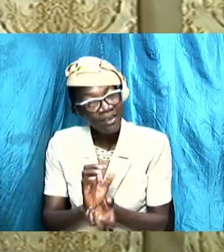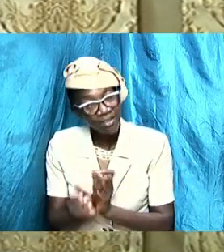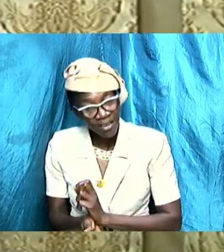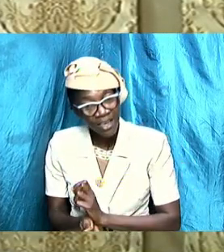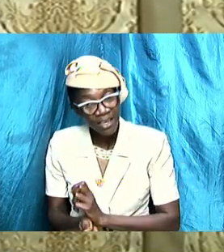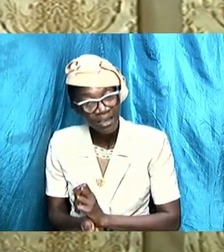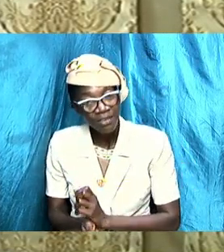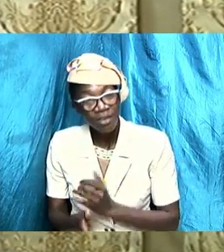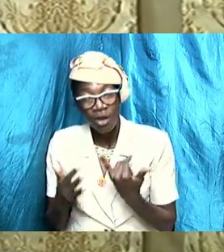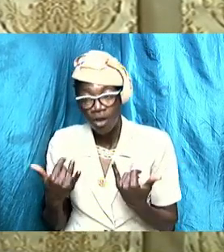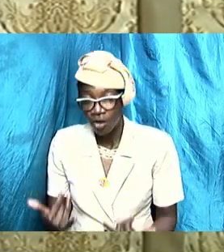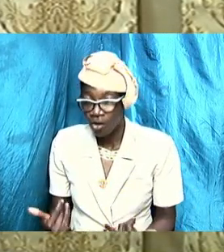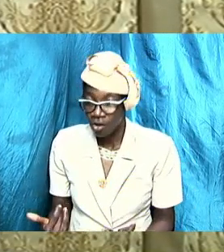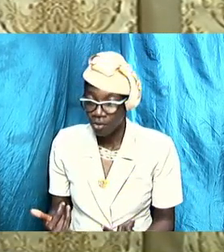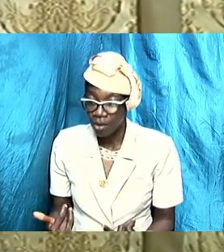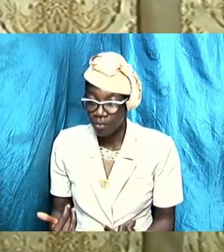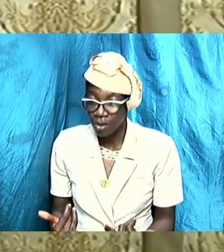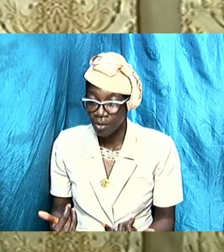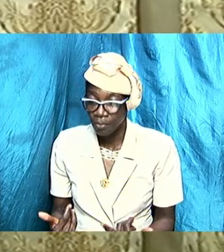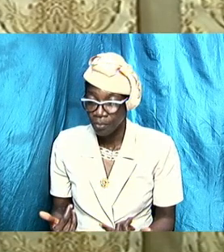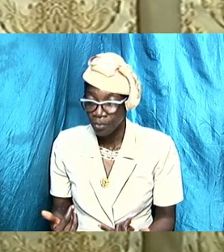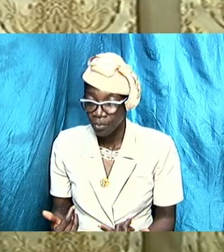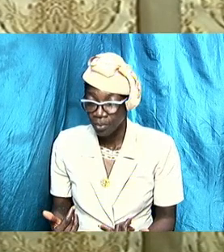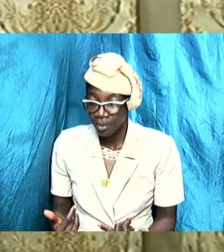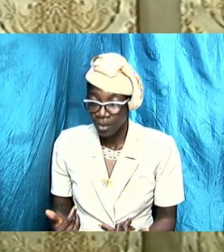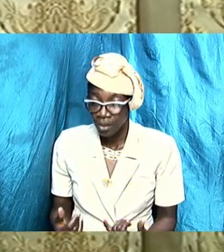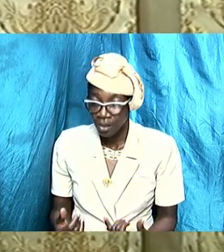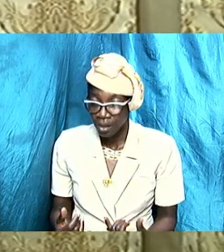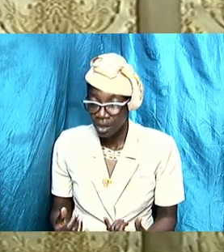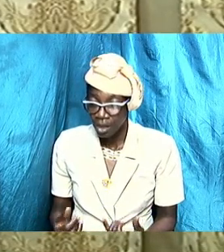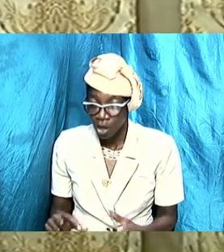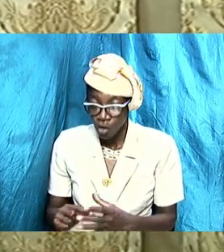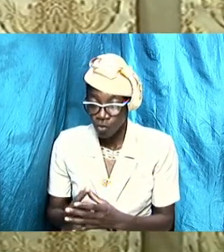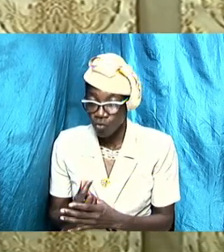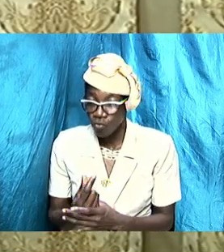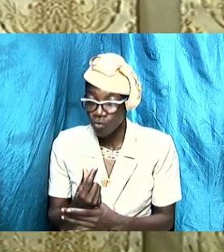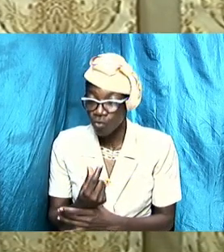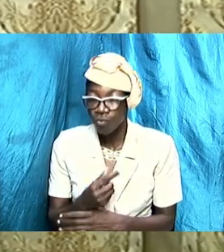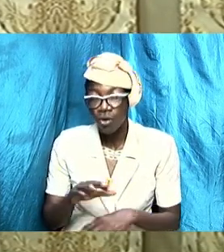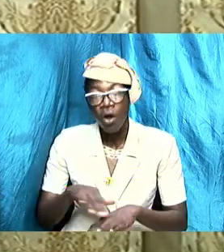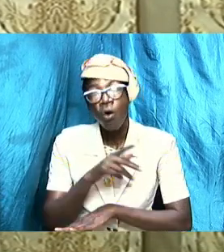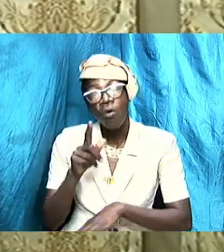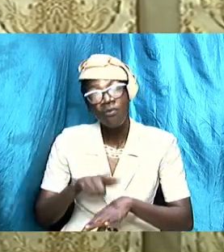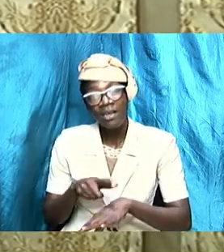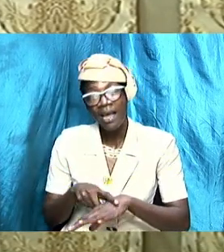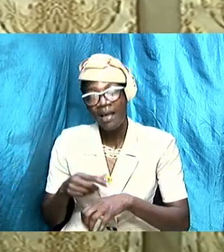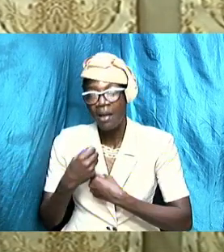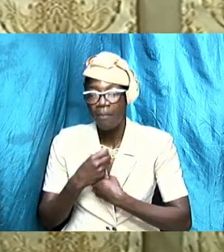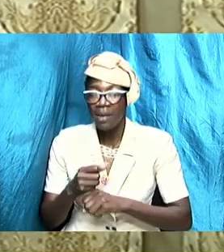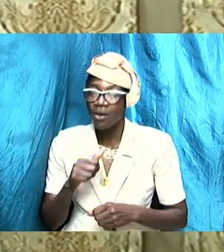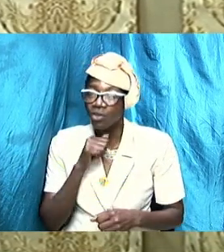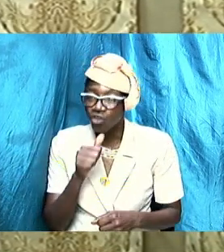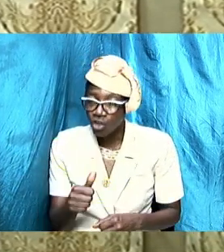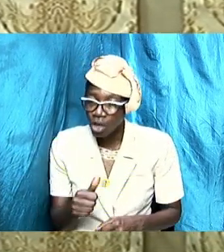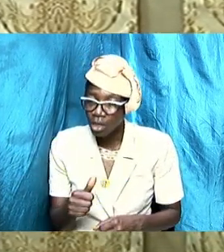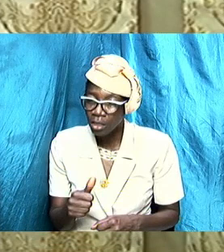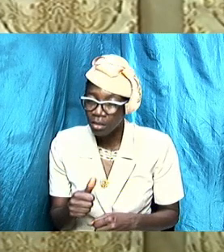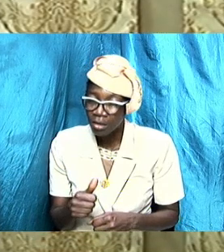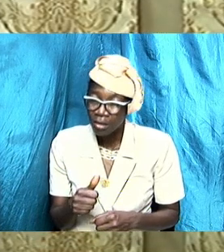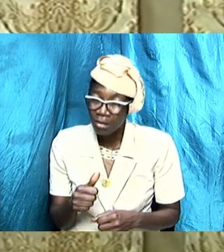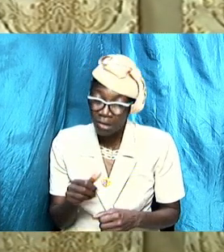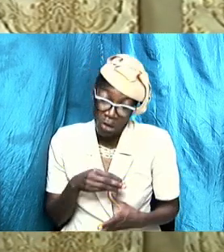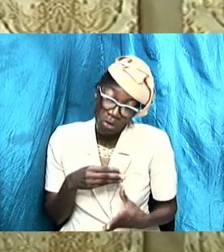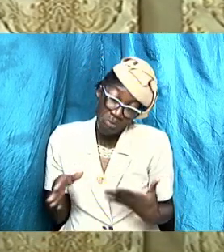how we were cultured over time allow us to not do some things and to do some things as